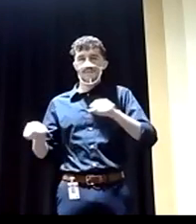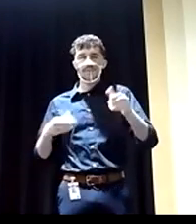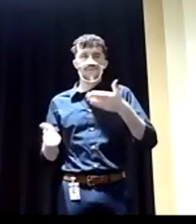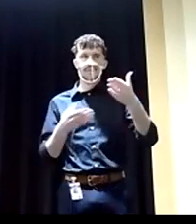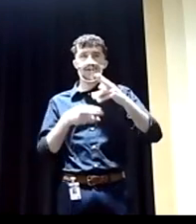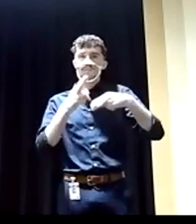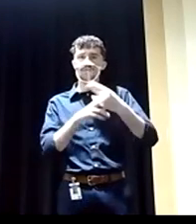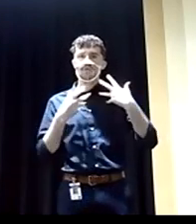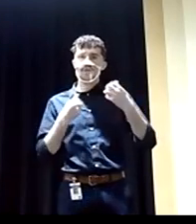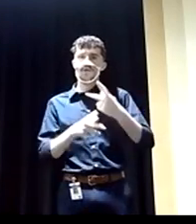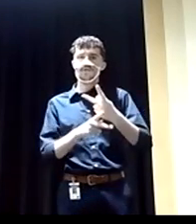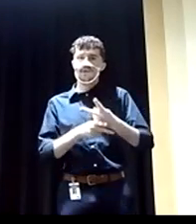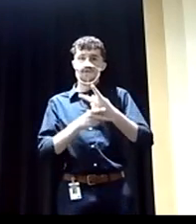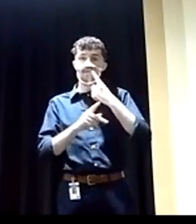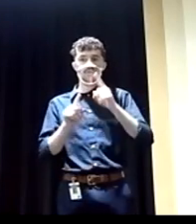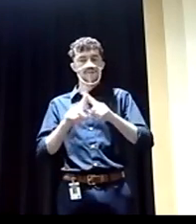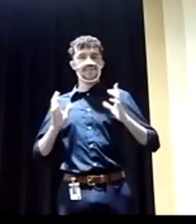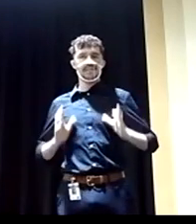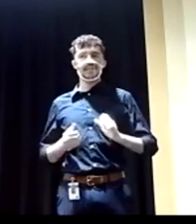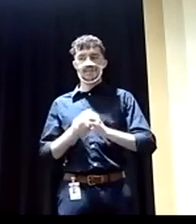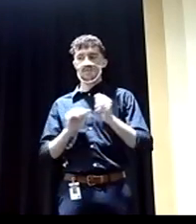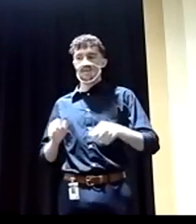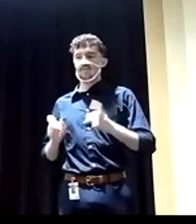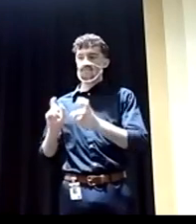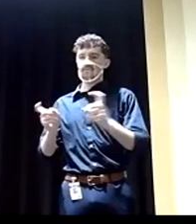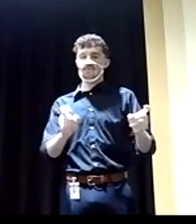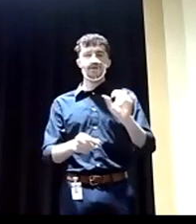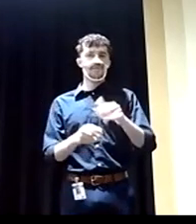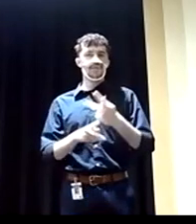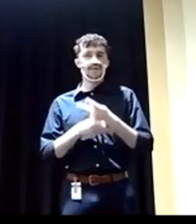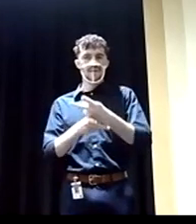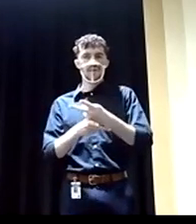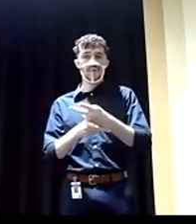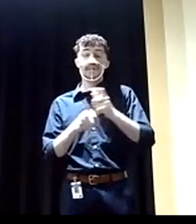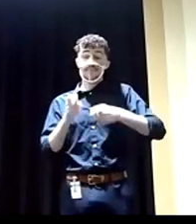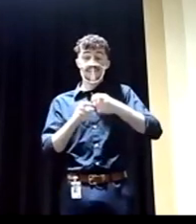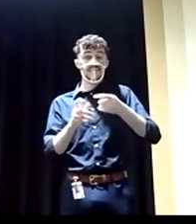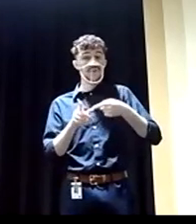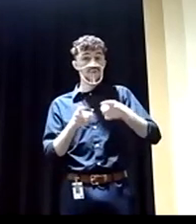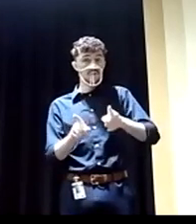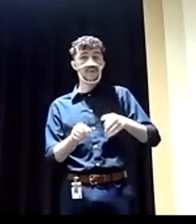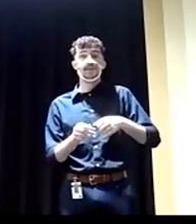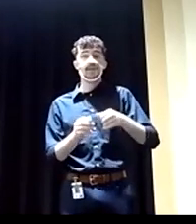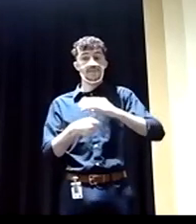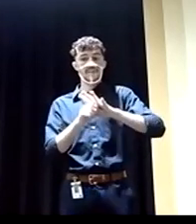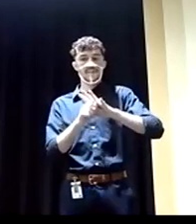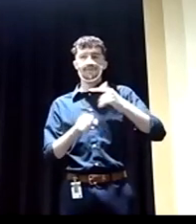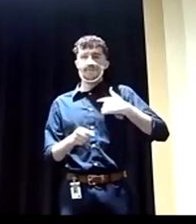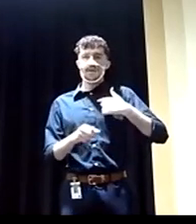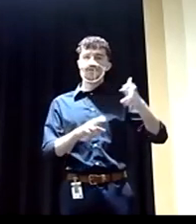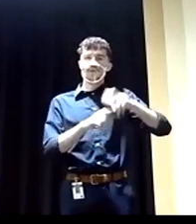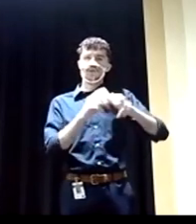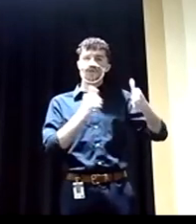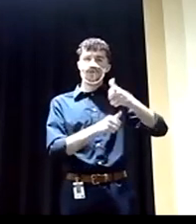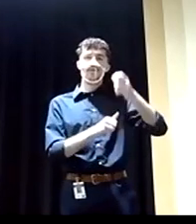our citizens in a way that guarantees that access. And during the pandemic, I was chair of the Racial